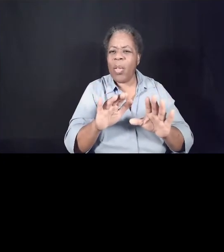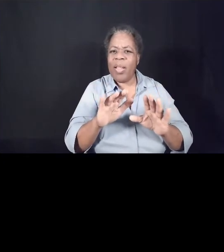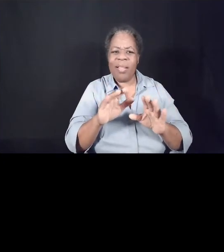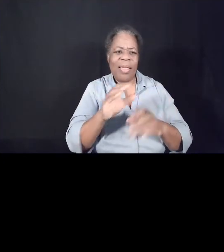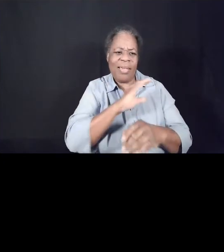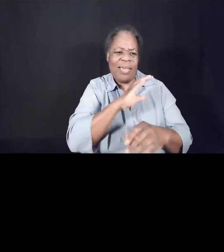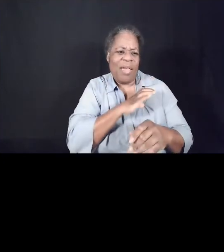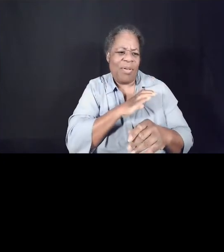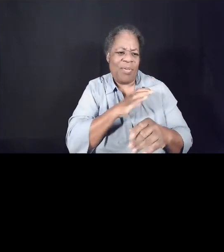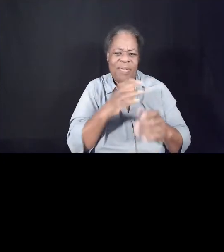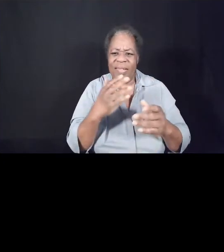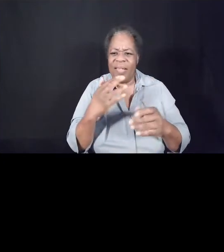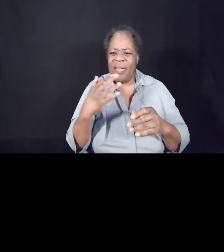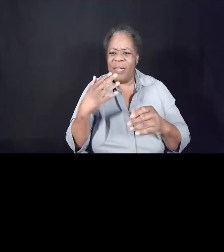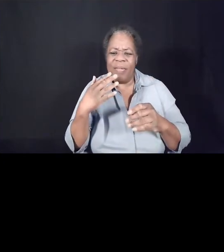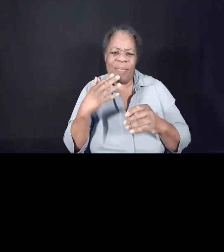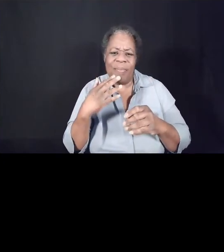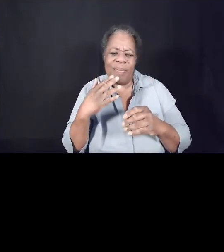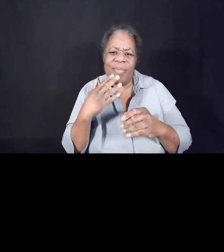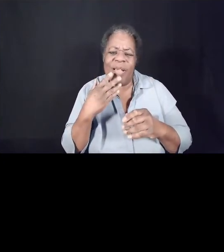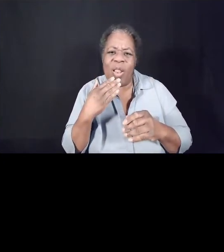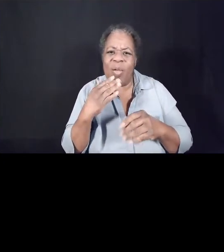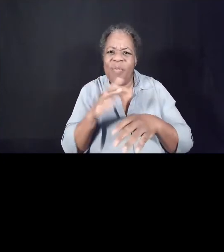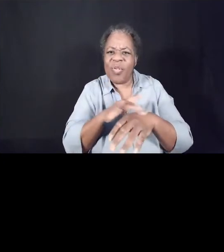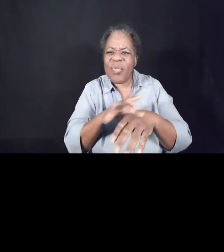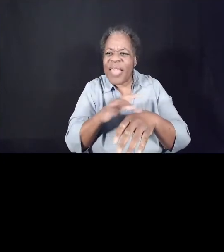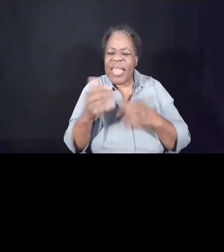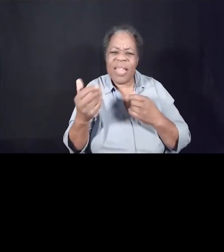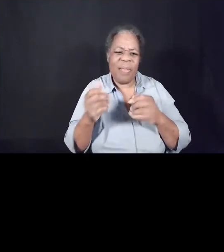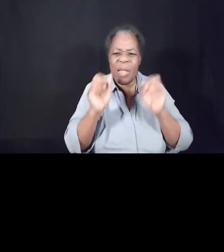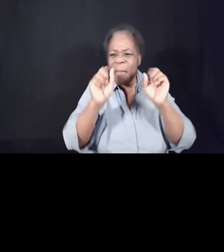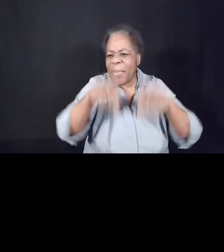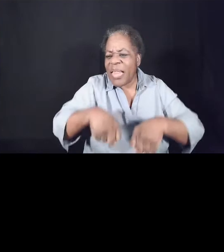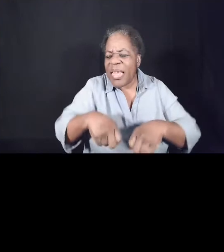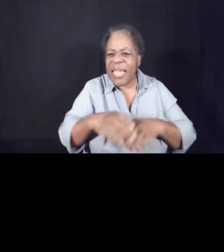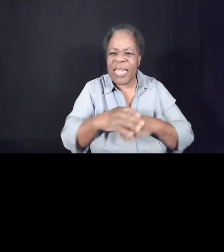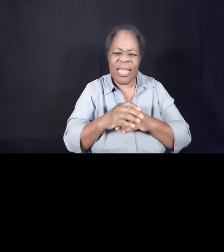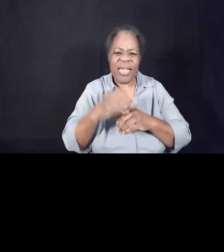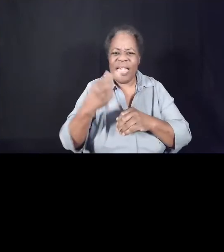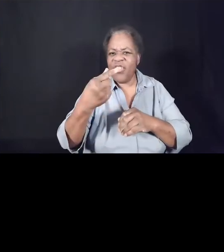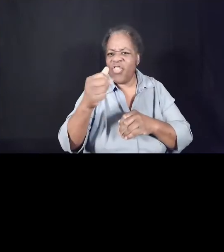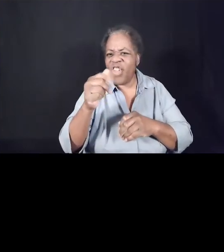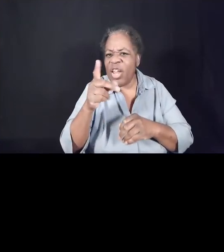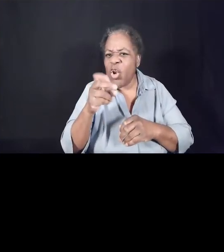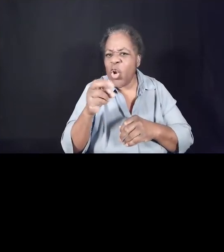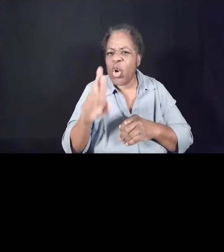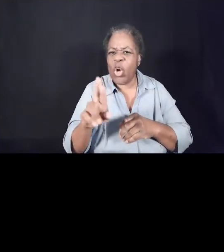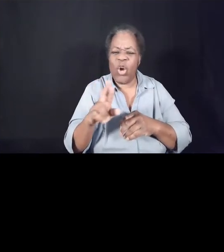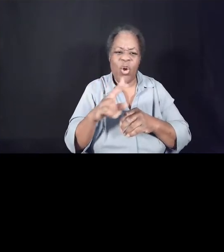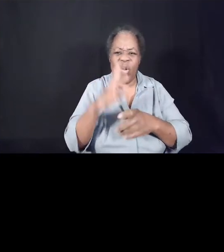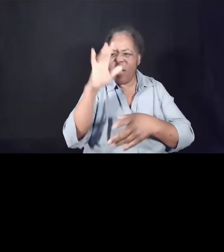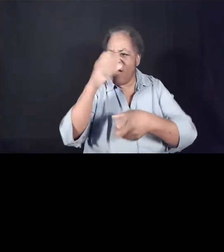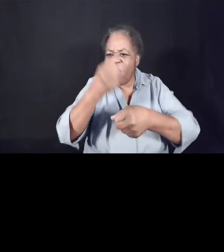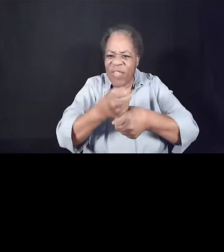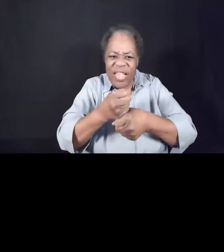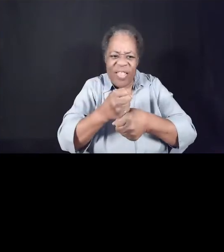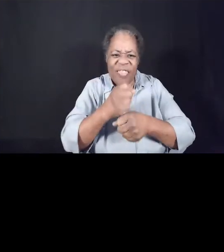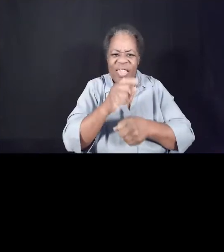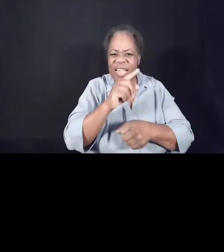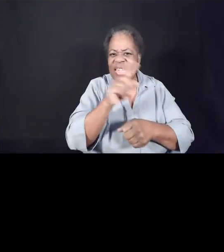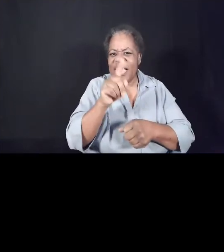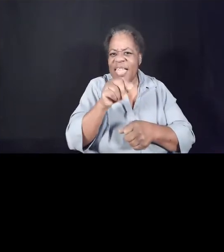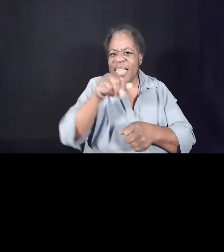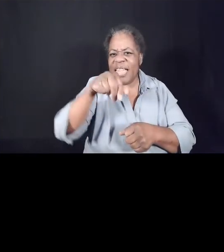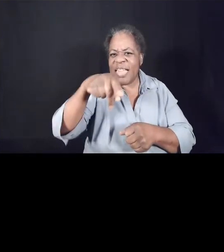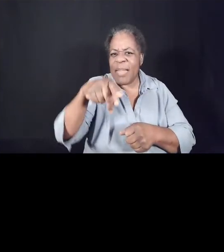or their abilities, or their gender, or their orientation, or their faith, or their zip code, or their physical